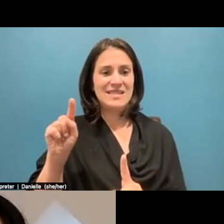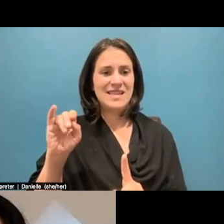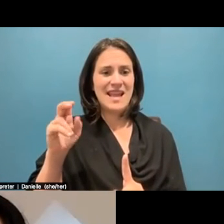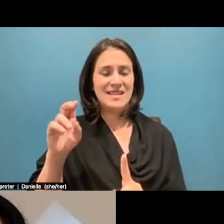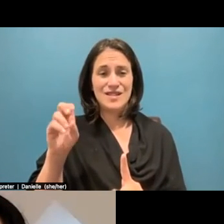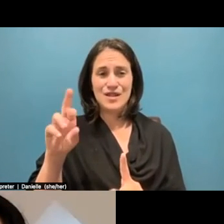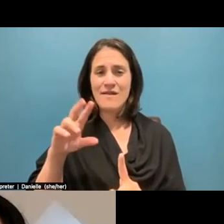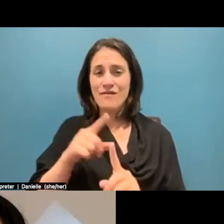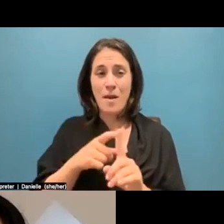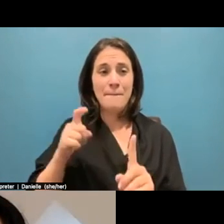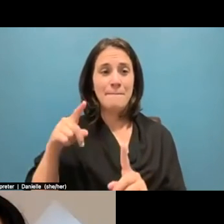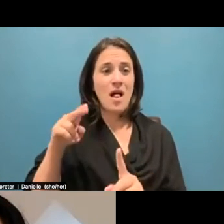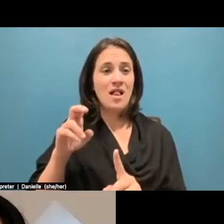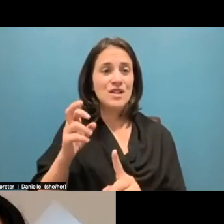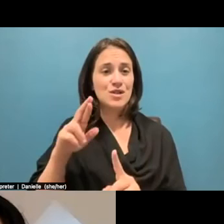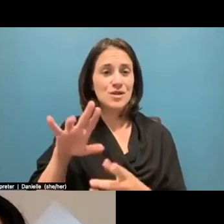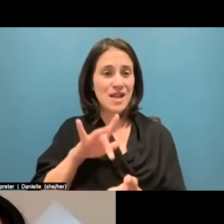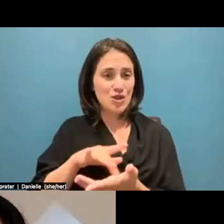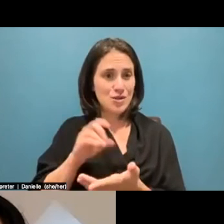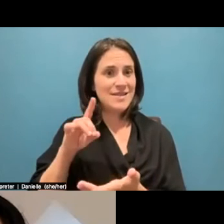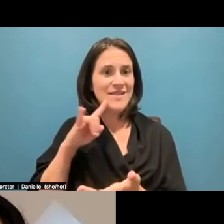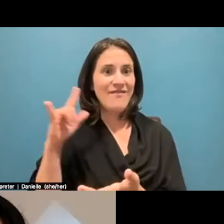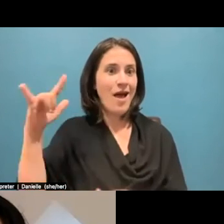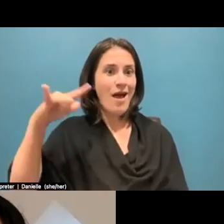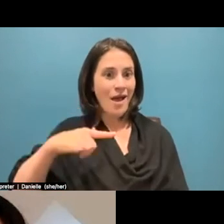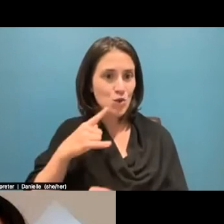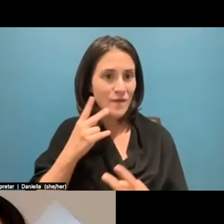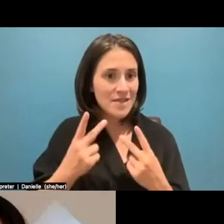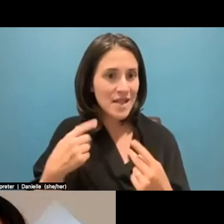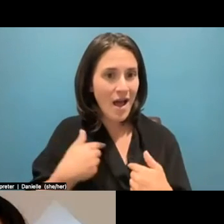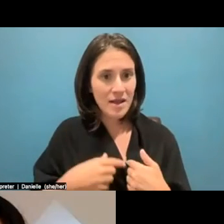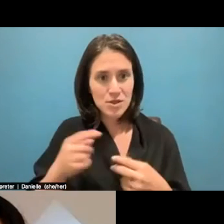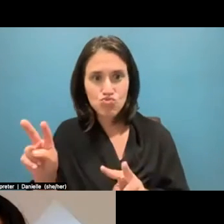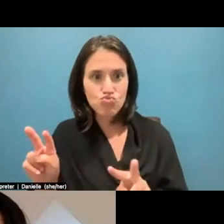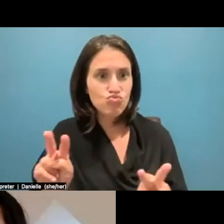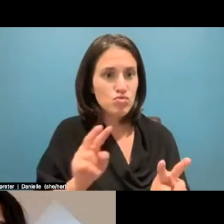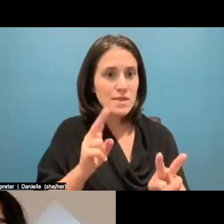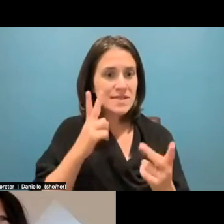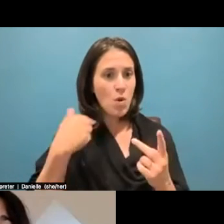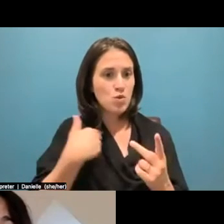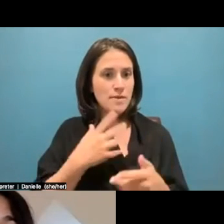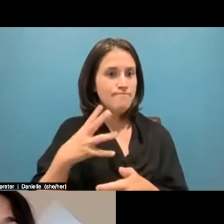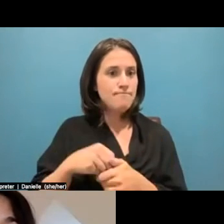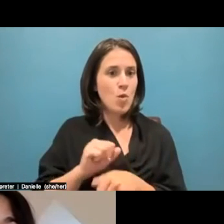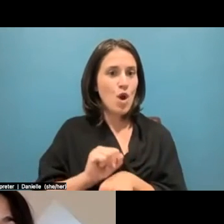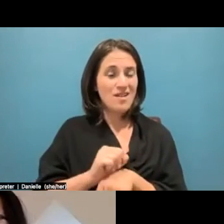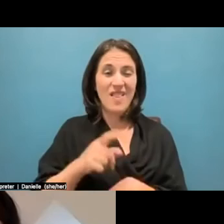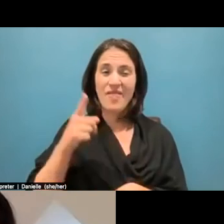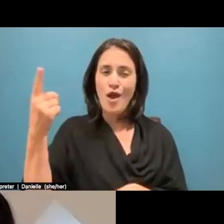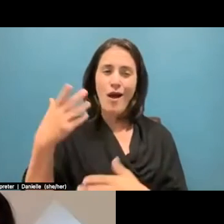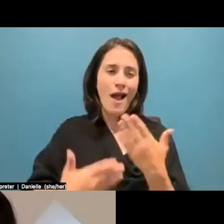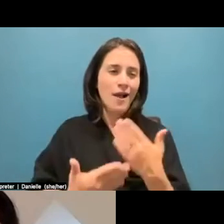us install a community exhibit at the cemetery of like some of the photographs. So they're very hands-on. Um,